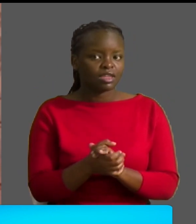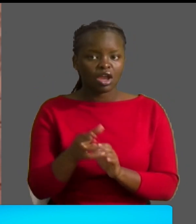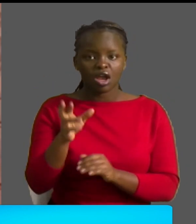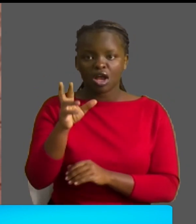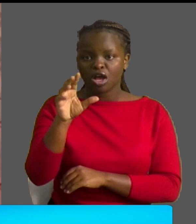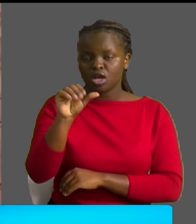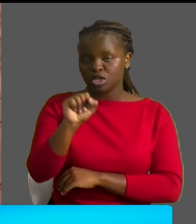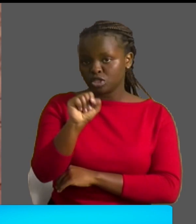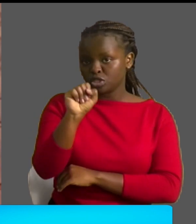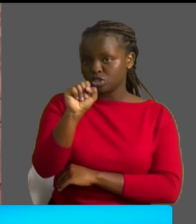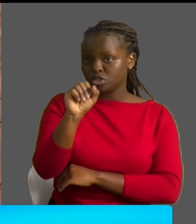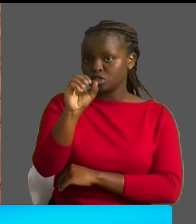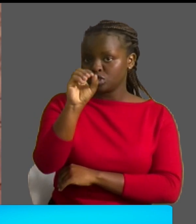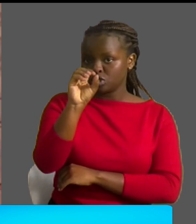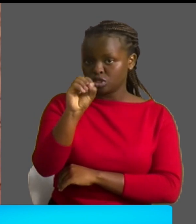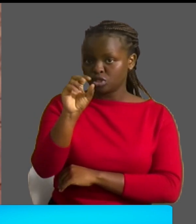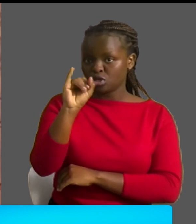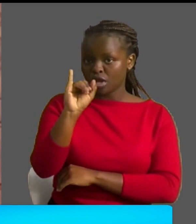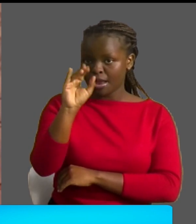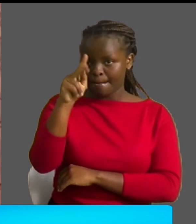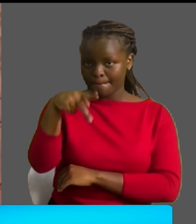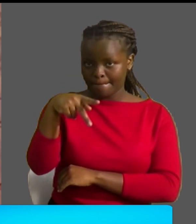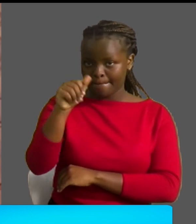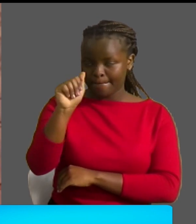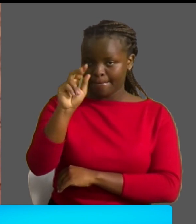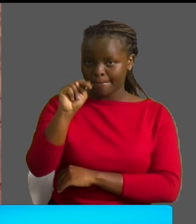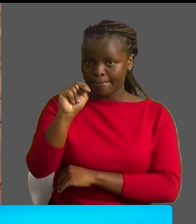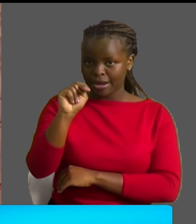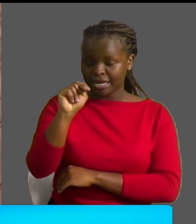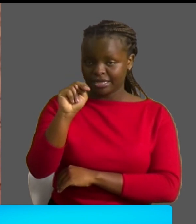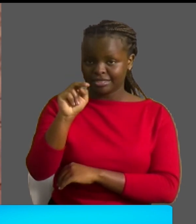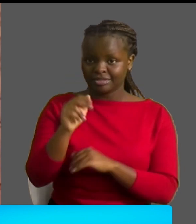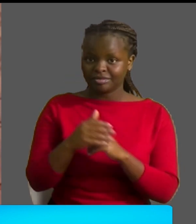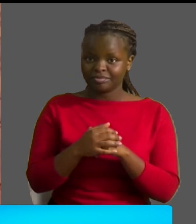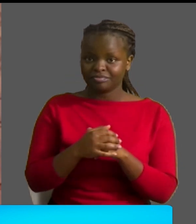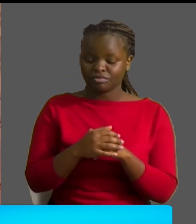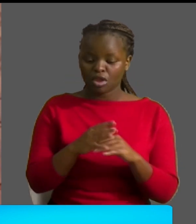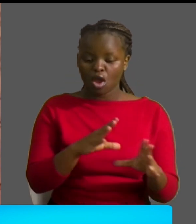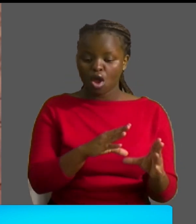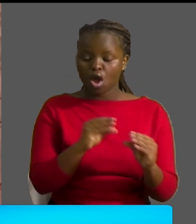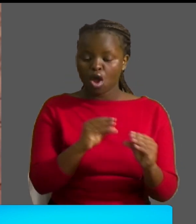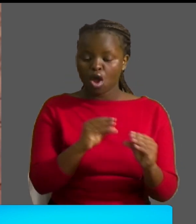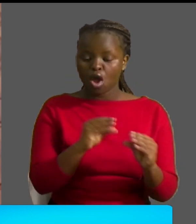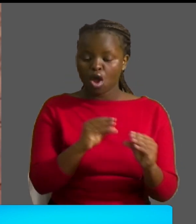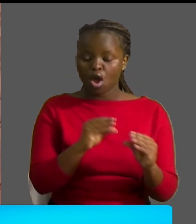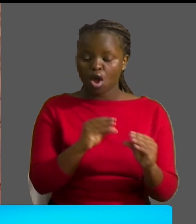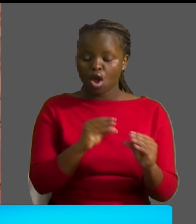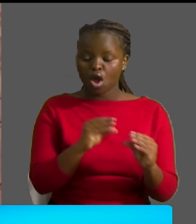Soipan Tuya now goes to the Ministry of Defence.